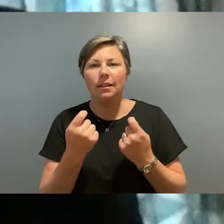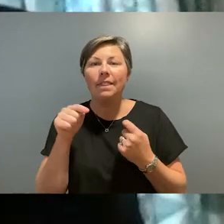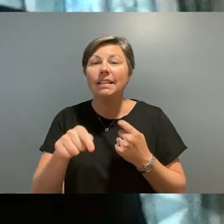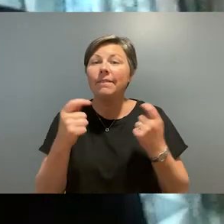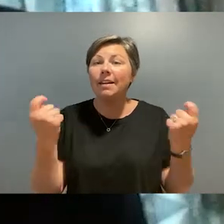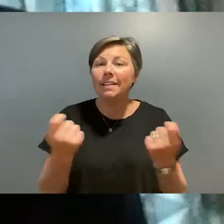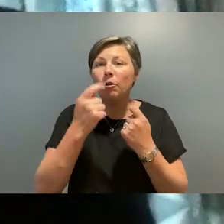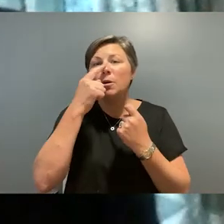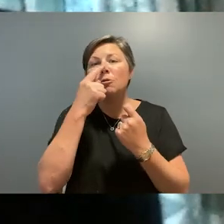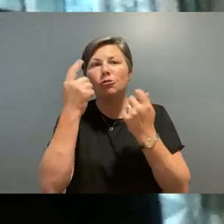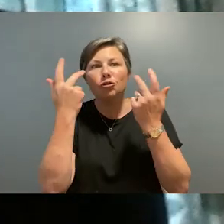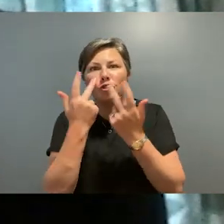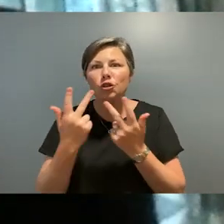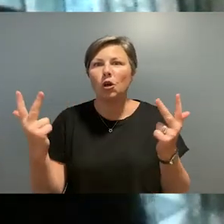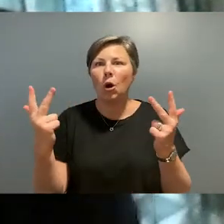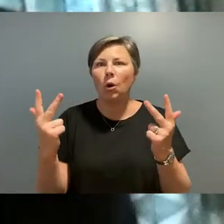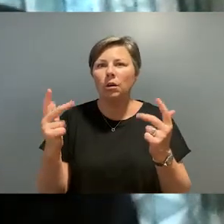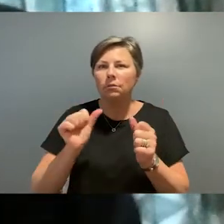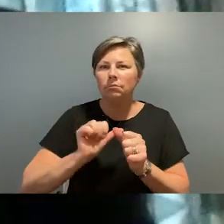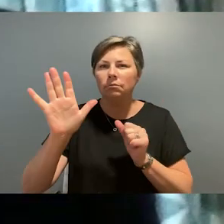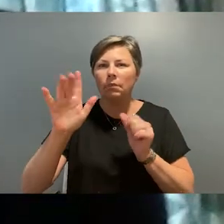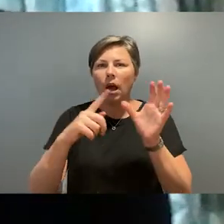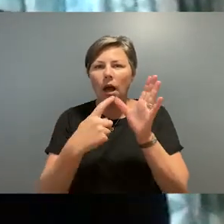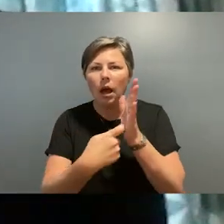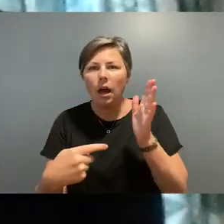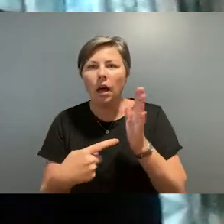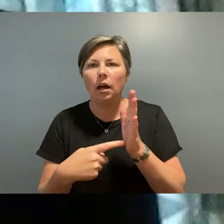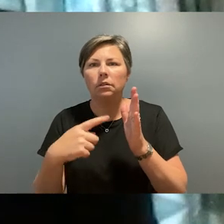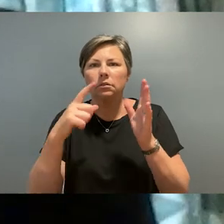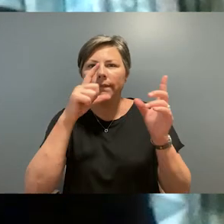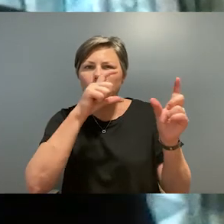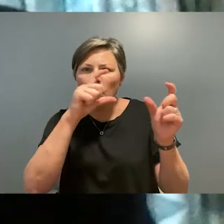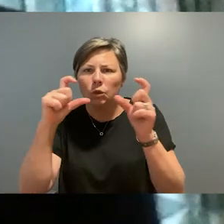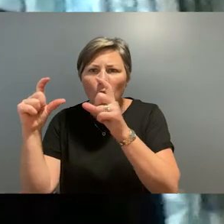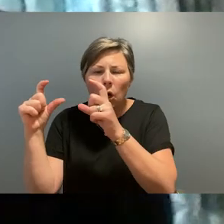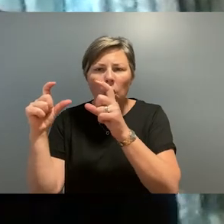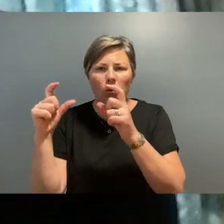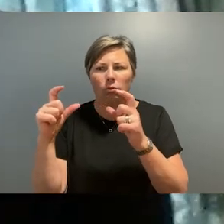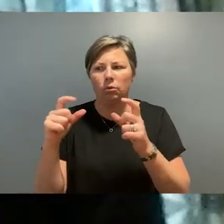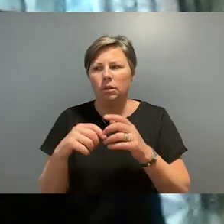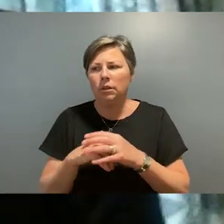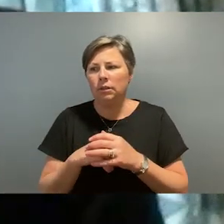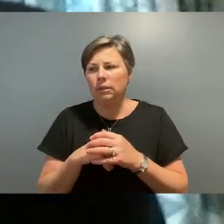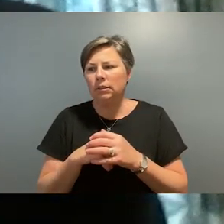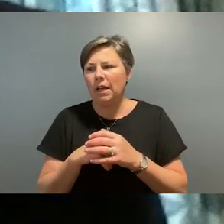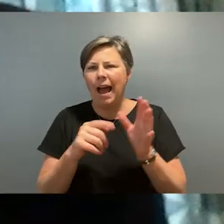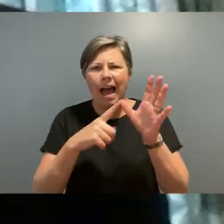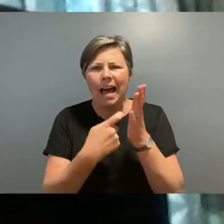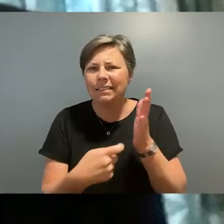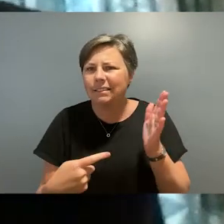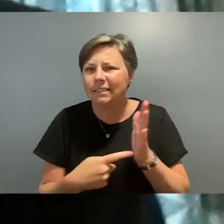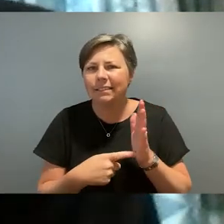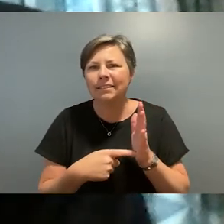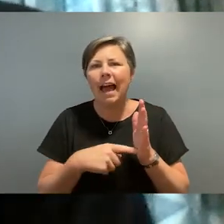a festival where people can showcase the magnificent arts of photo, of, of, of